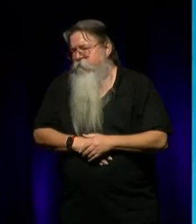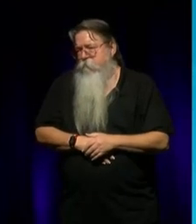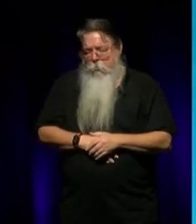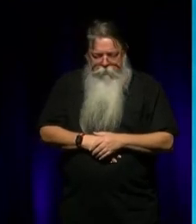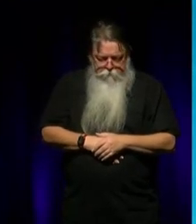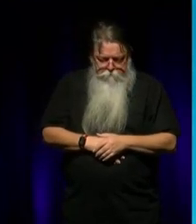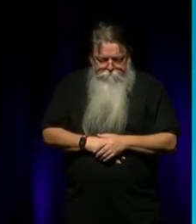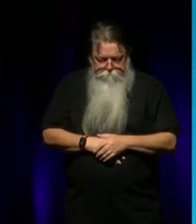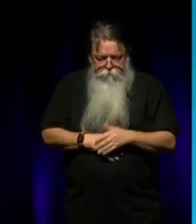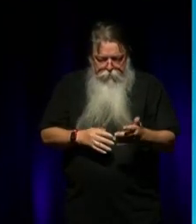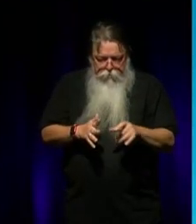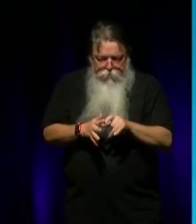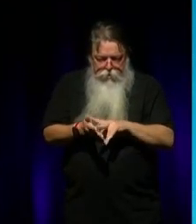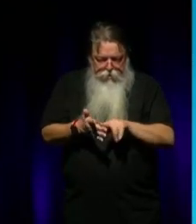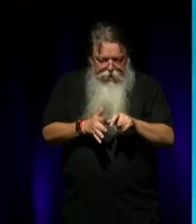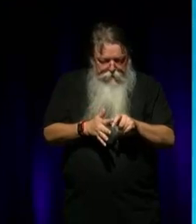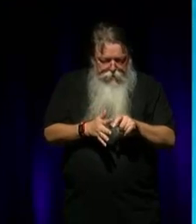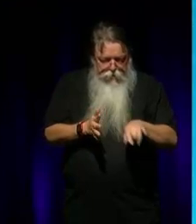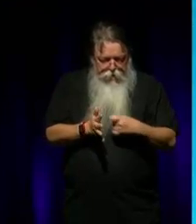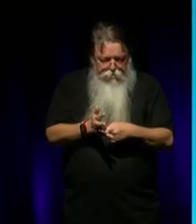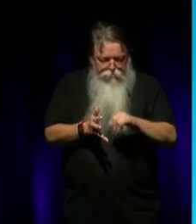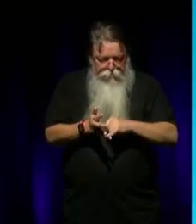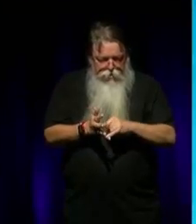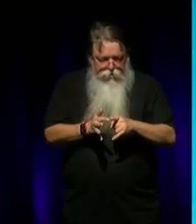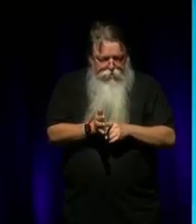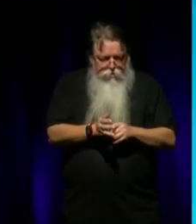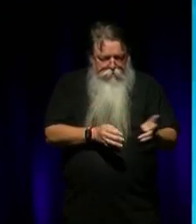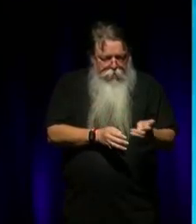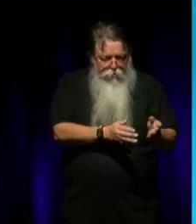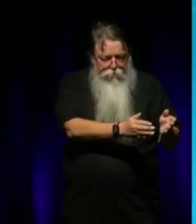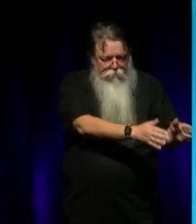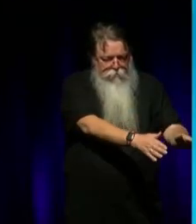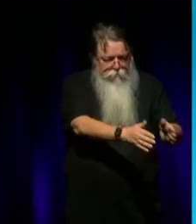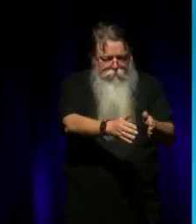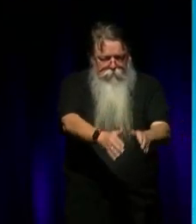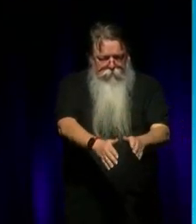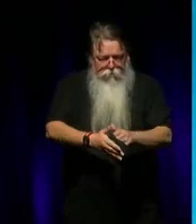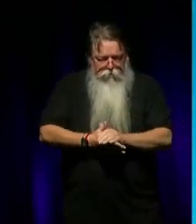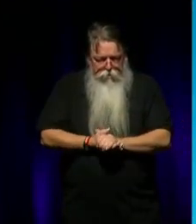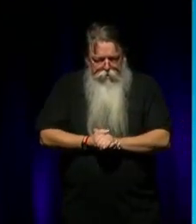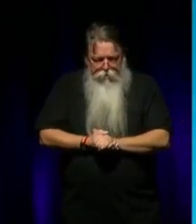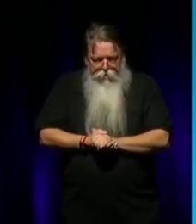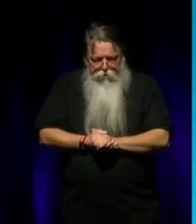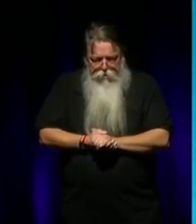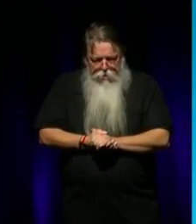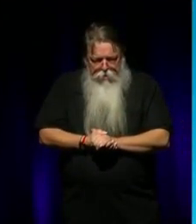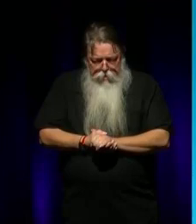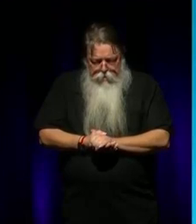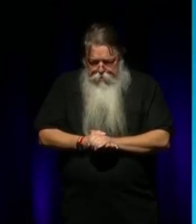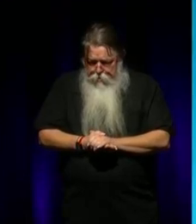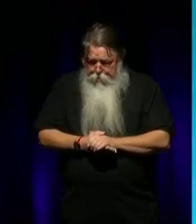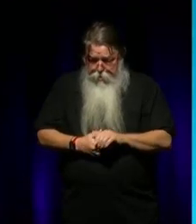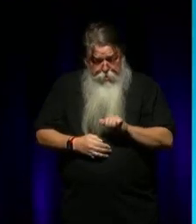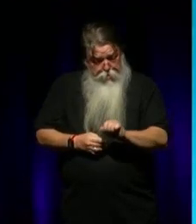both David, and Russell. Did creative medicine, did creativity help as a medicine?